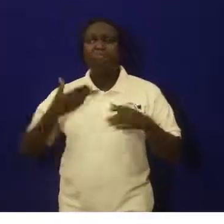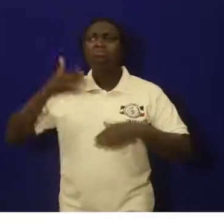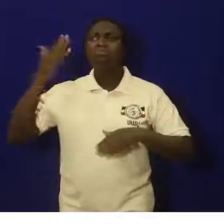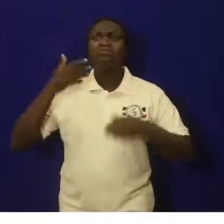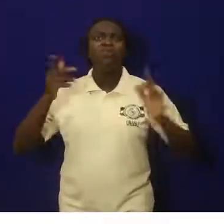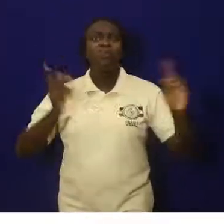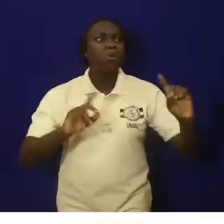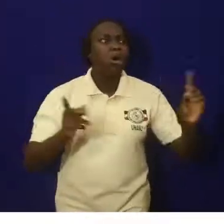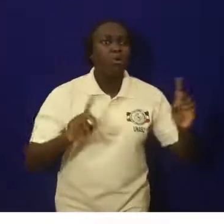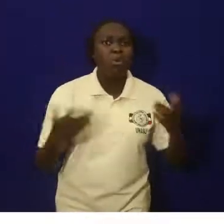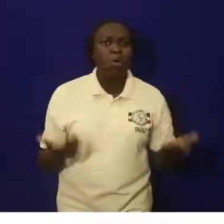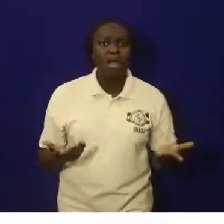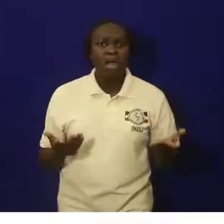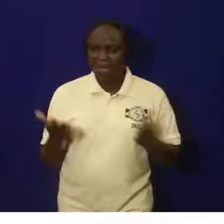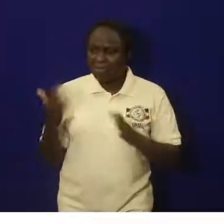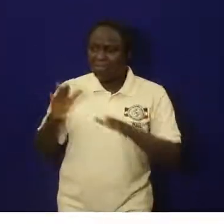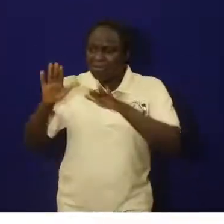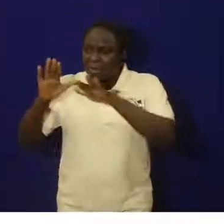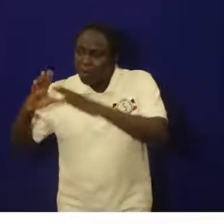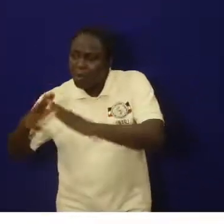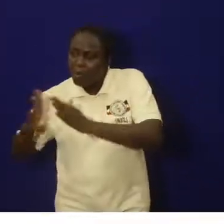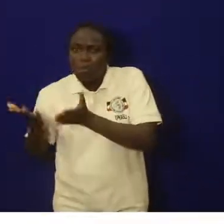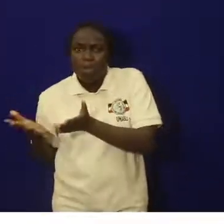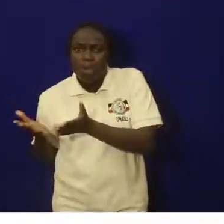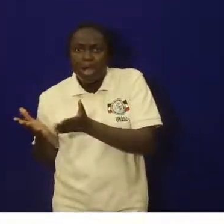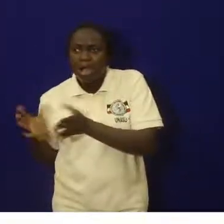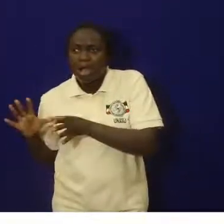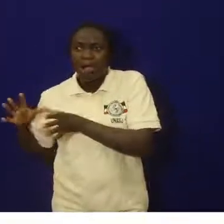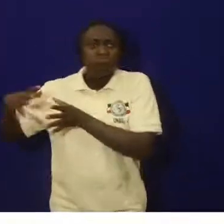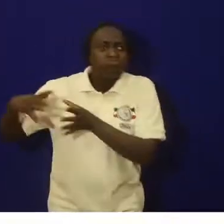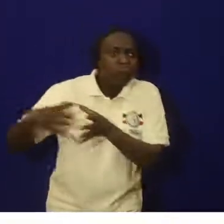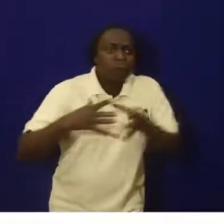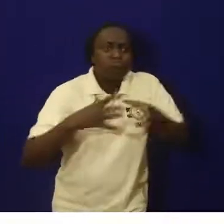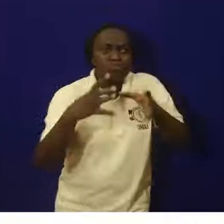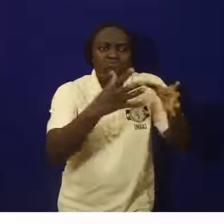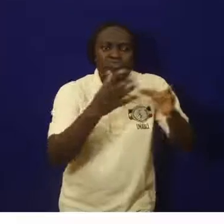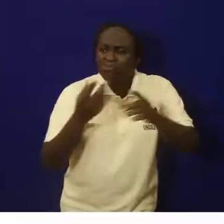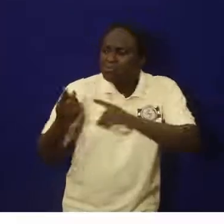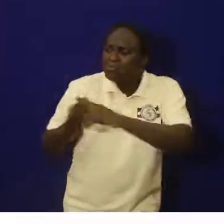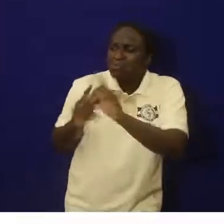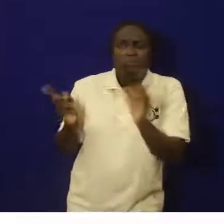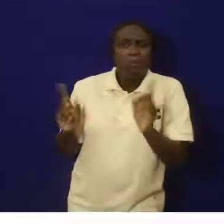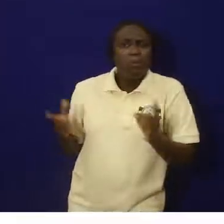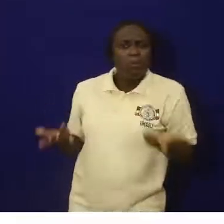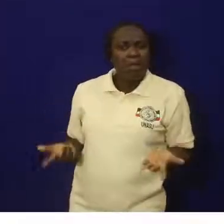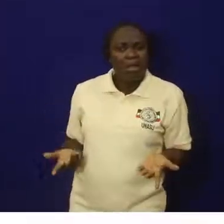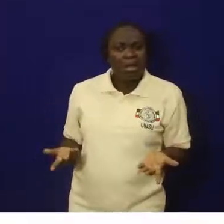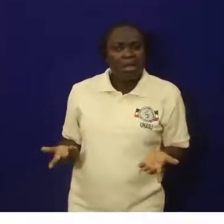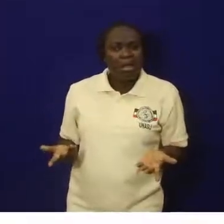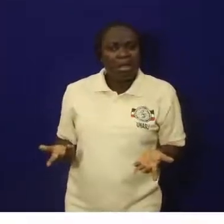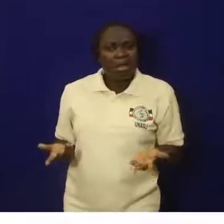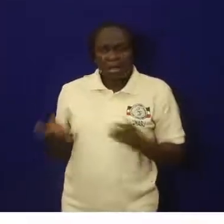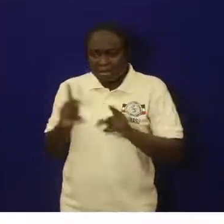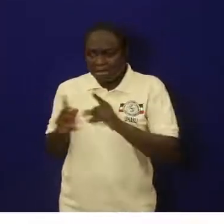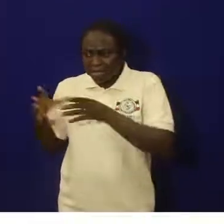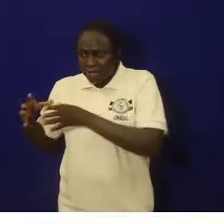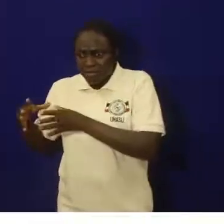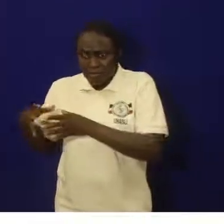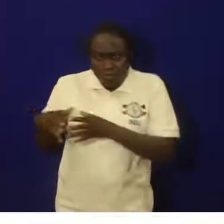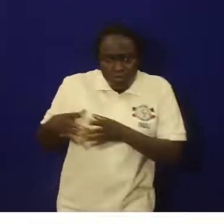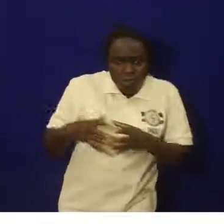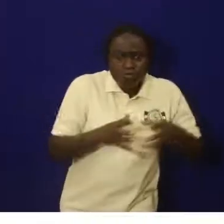was their origin, where did they come from? How did they move,